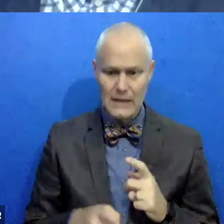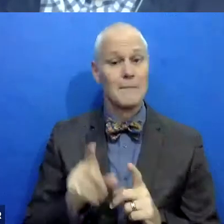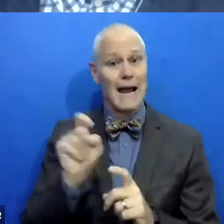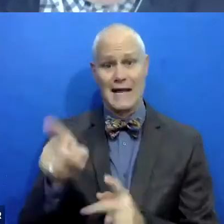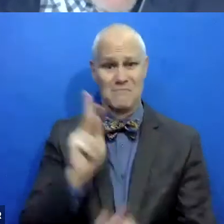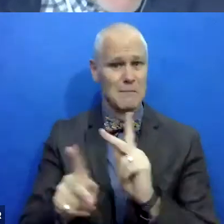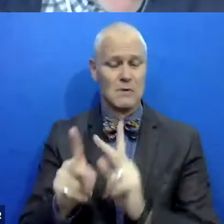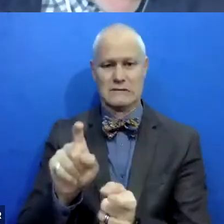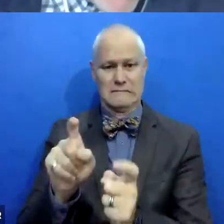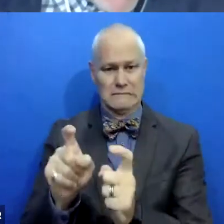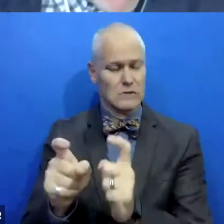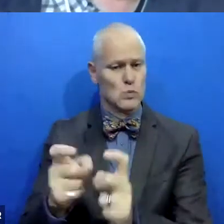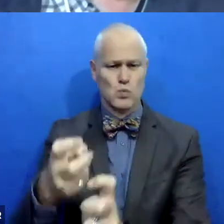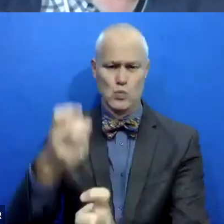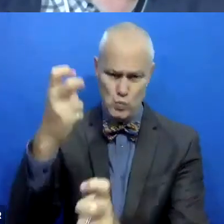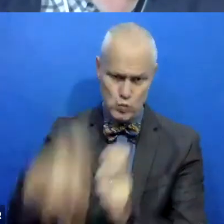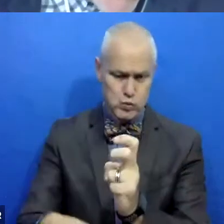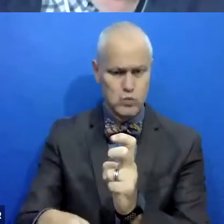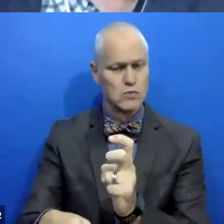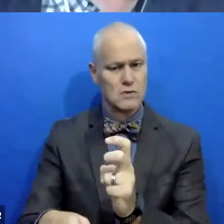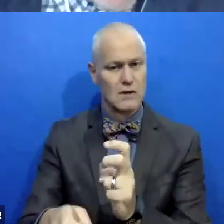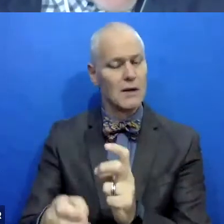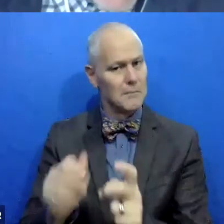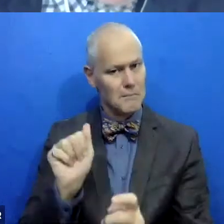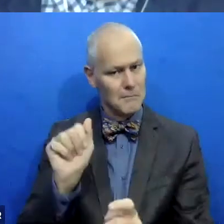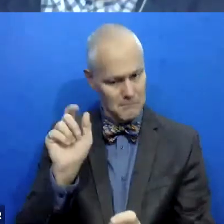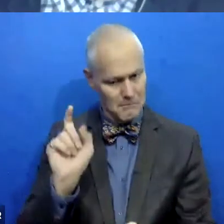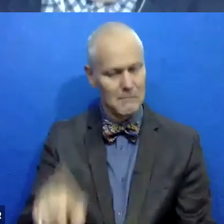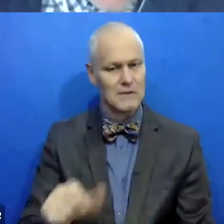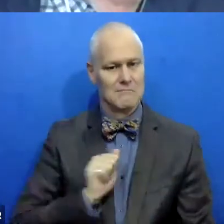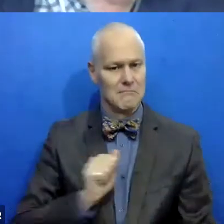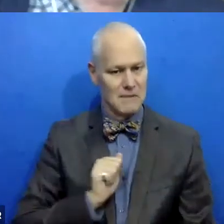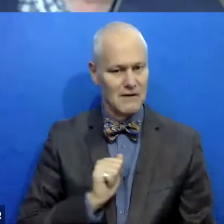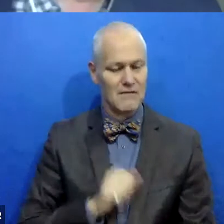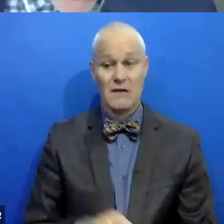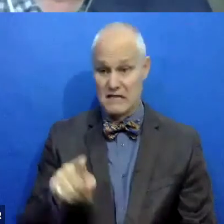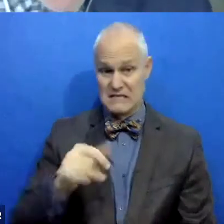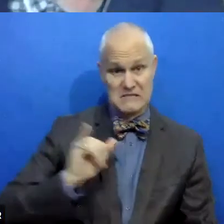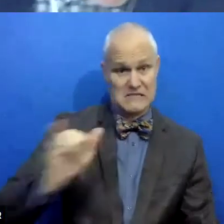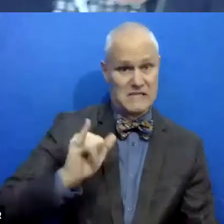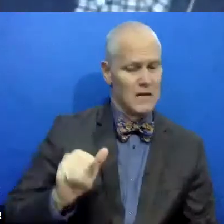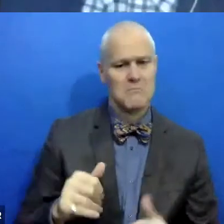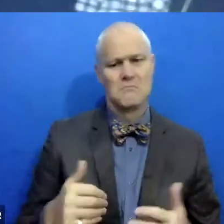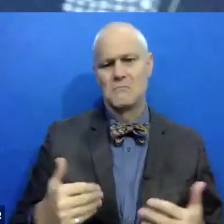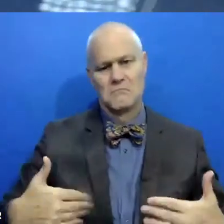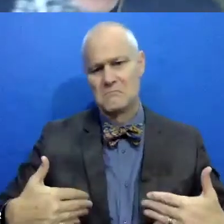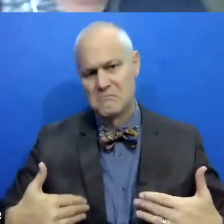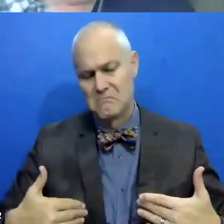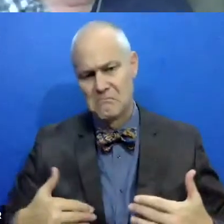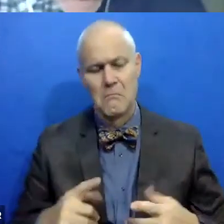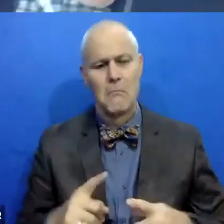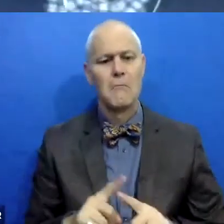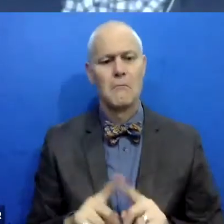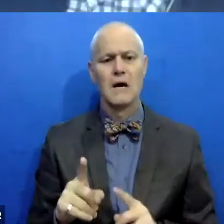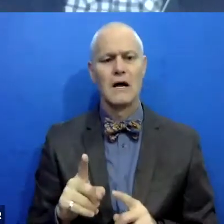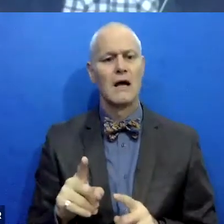really hard things. Um, and I have not experienced what a lot of the guys I work with have experienced. Um, but